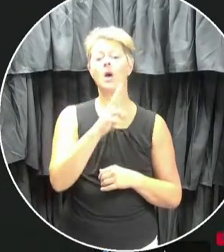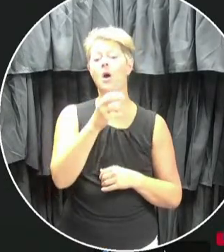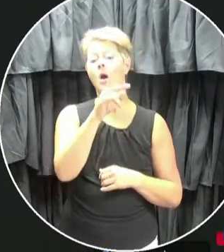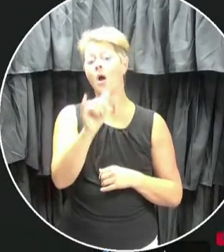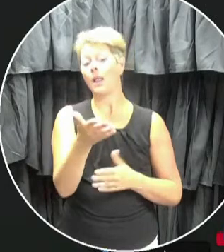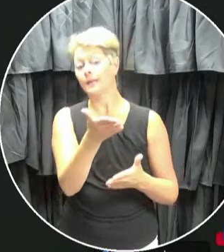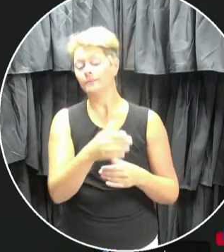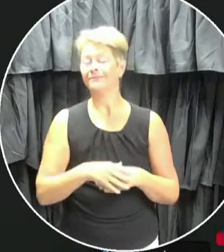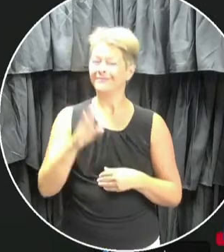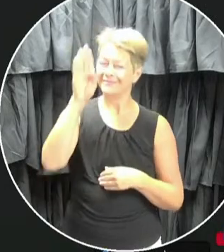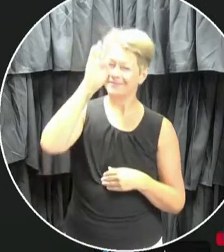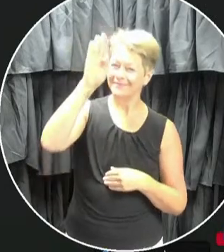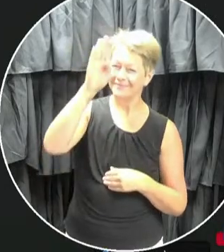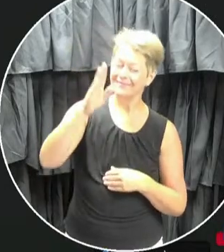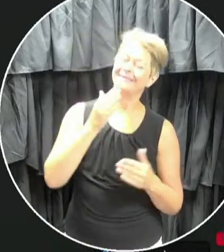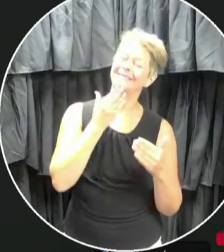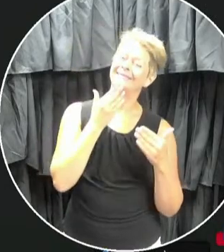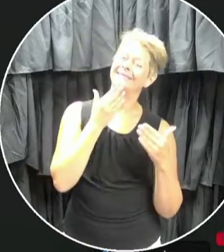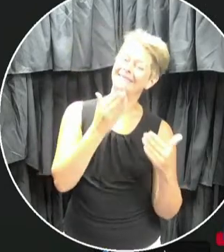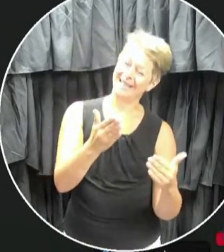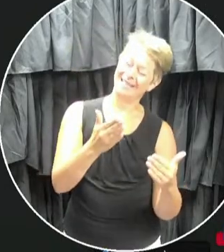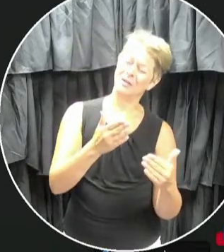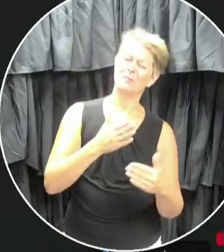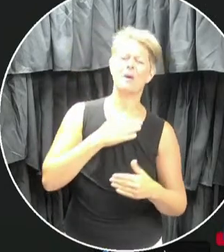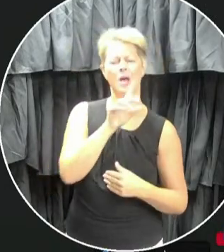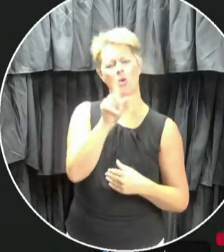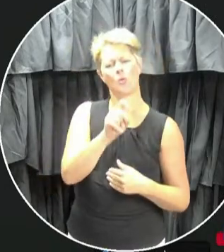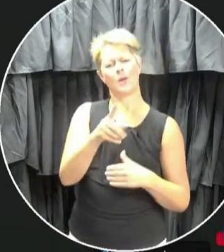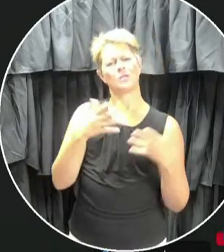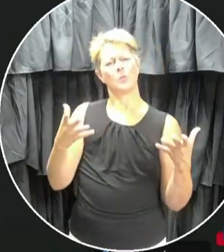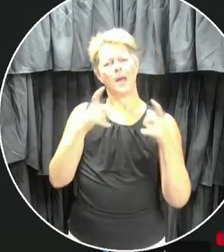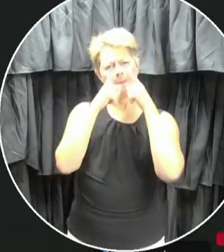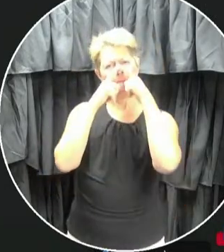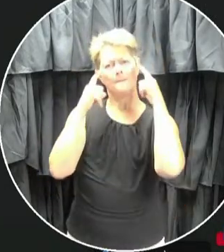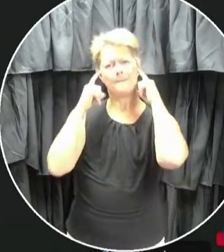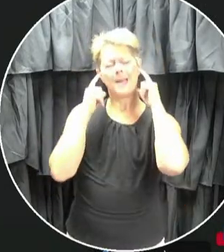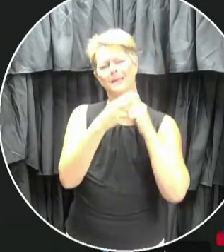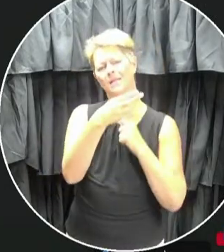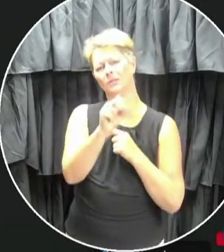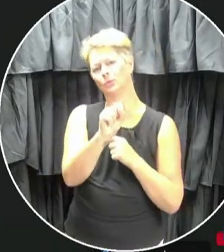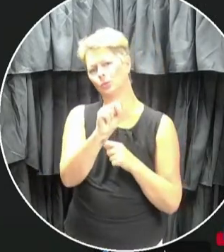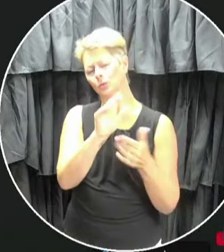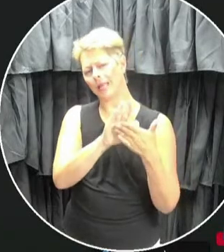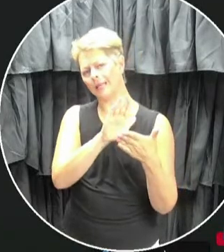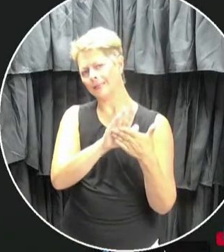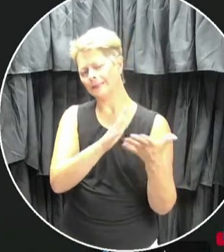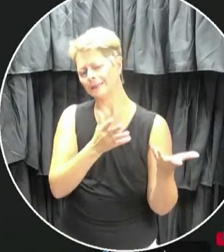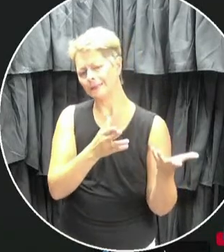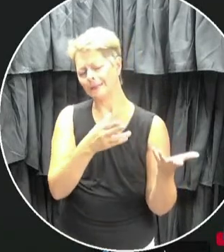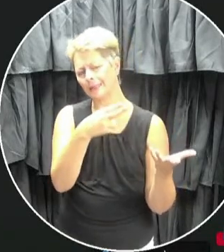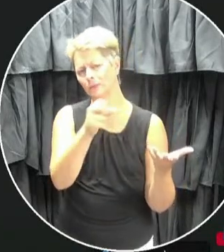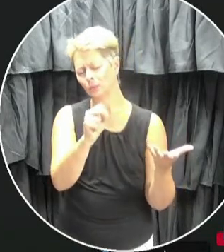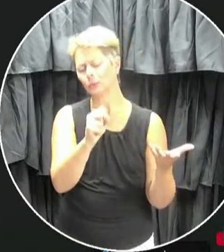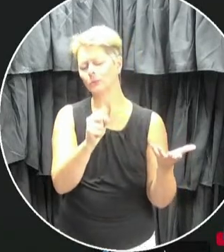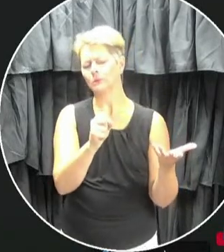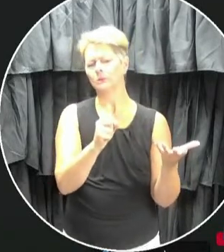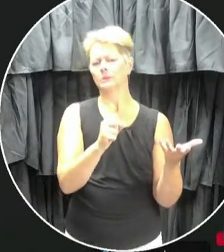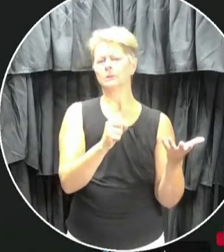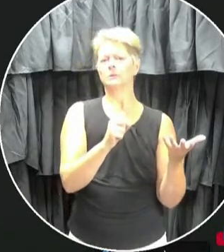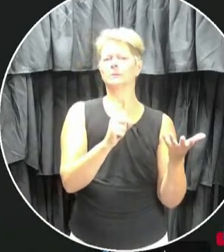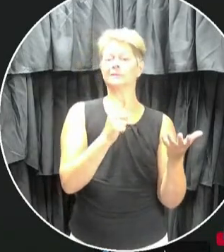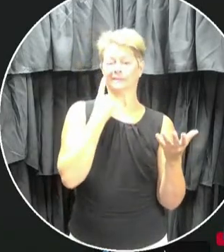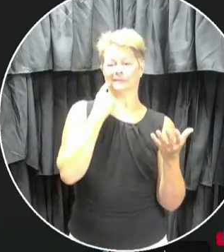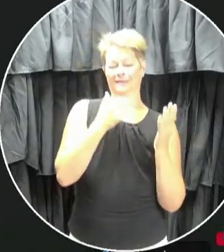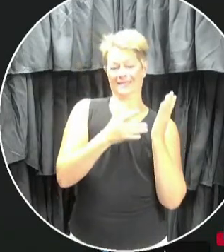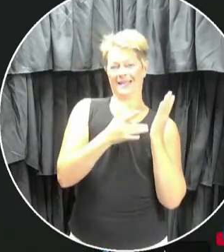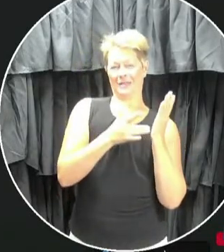Hi, thanks for doing this. A question about masks in high school classes. Earlier in technical briefing, we talked